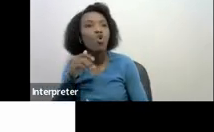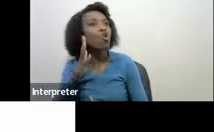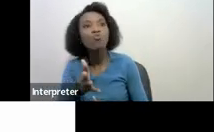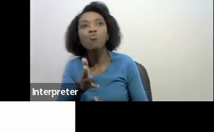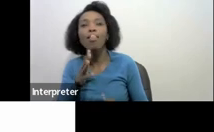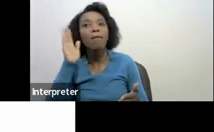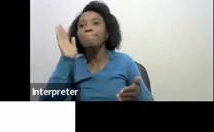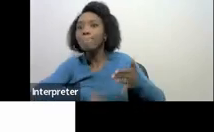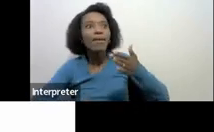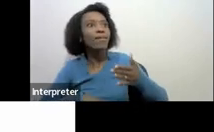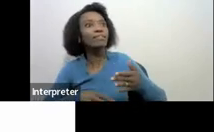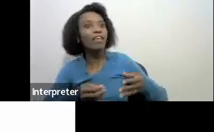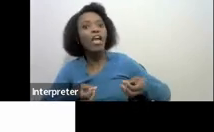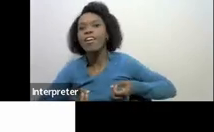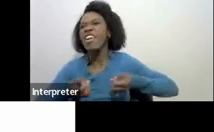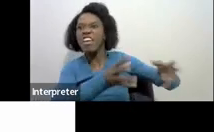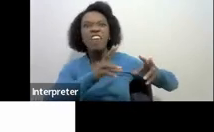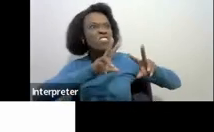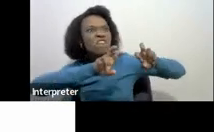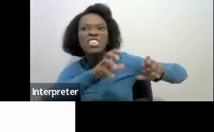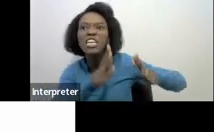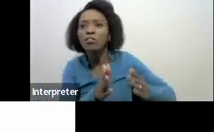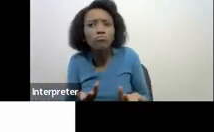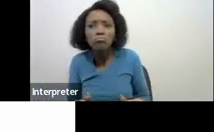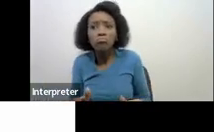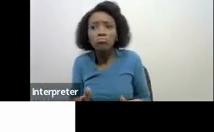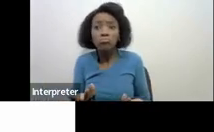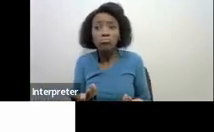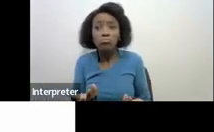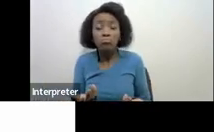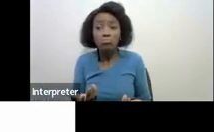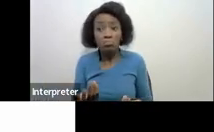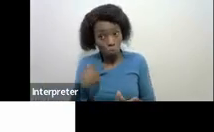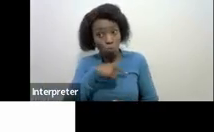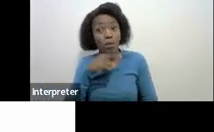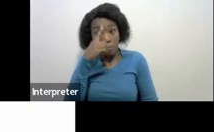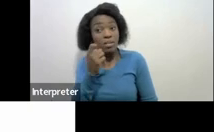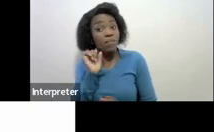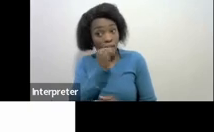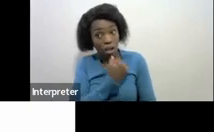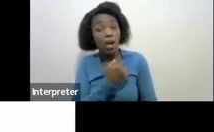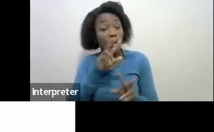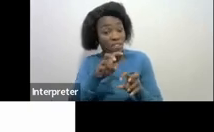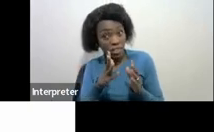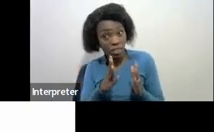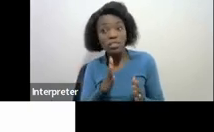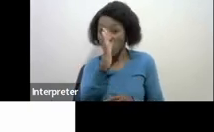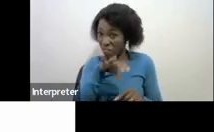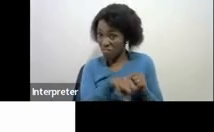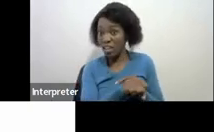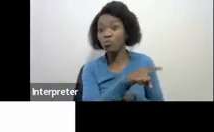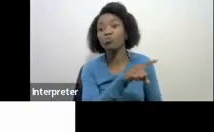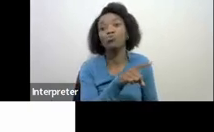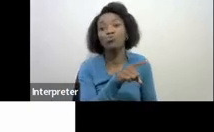yours and give it to our investigators we believe in our investigators our investigators in due time they will find you